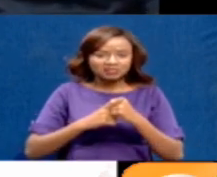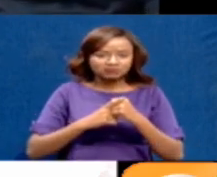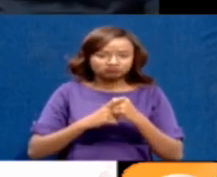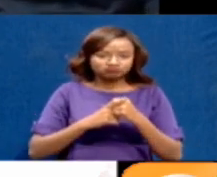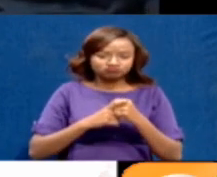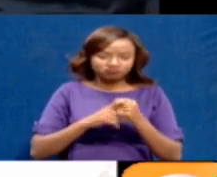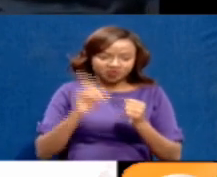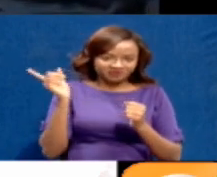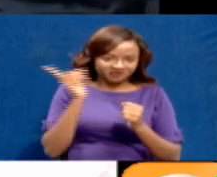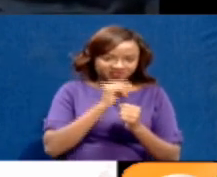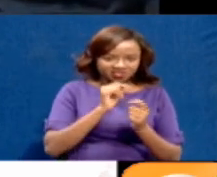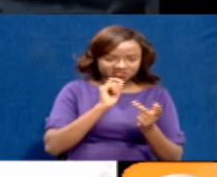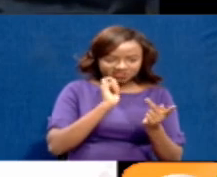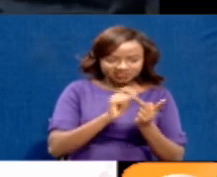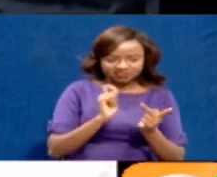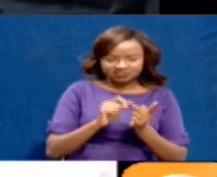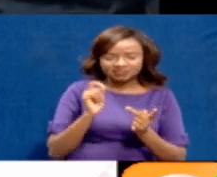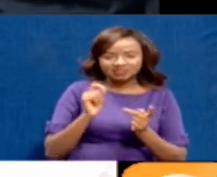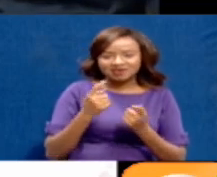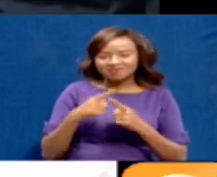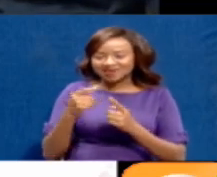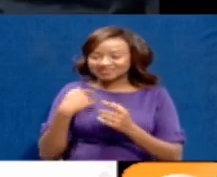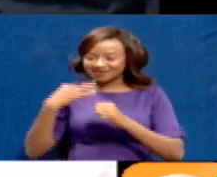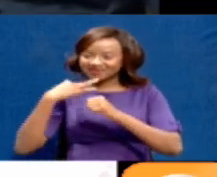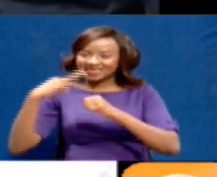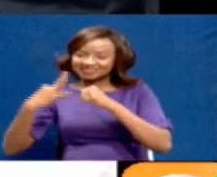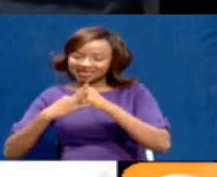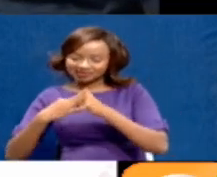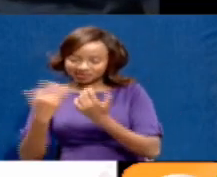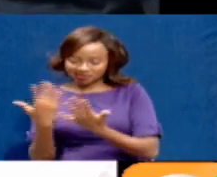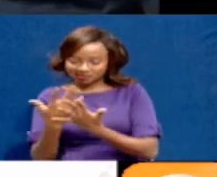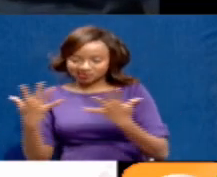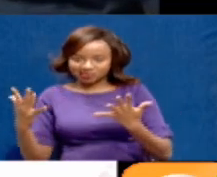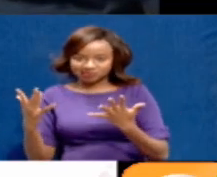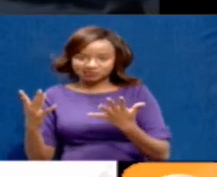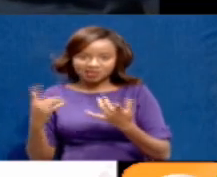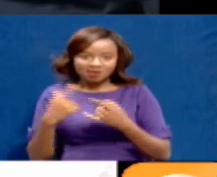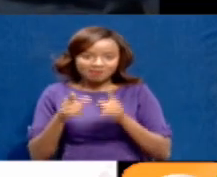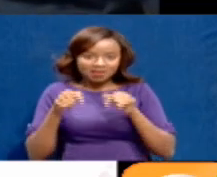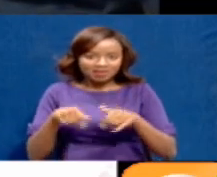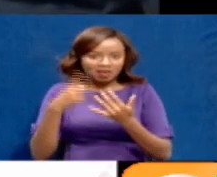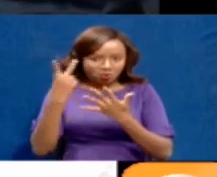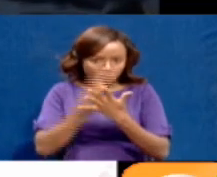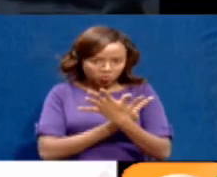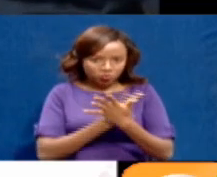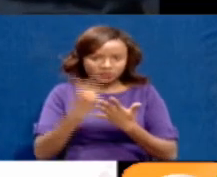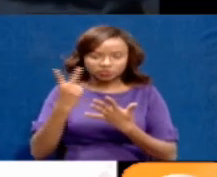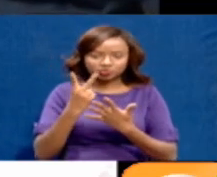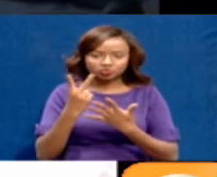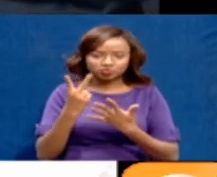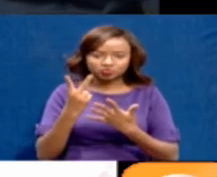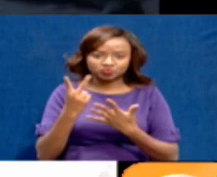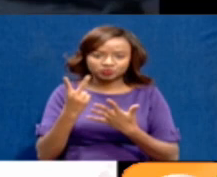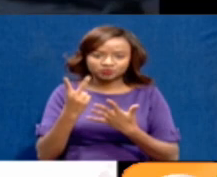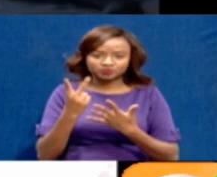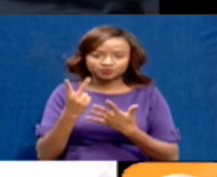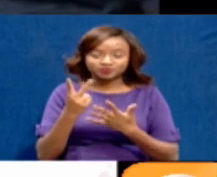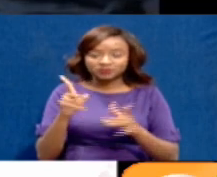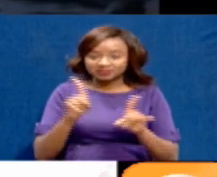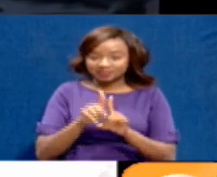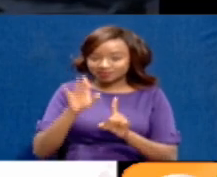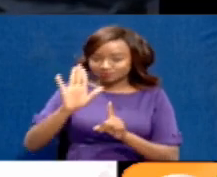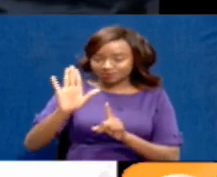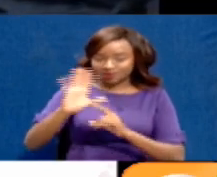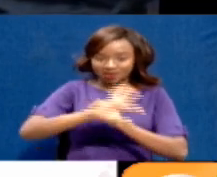,100 tests or so. We are in week two now of the partial lockdown, a restricted movement of four counties, including your county.